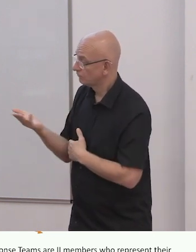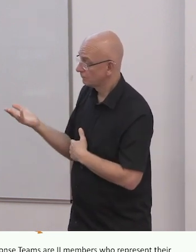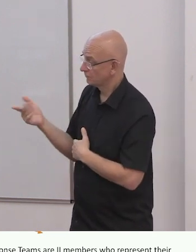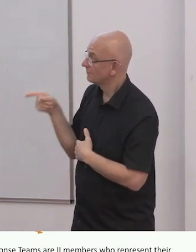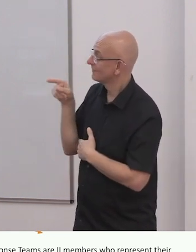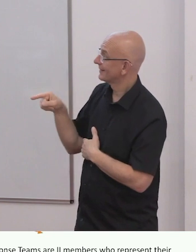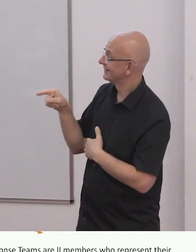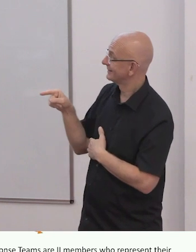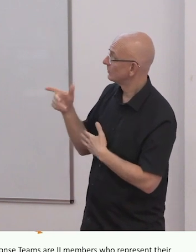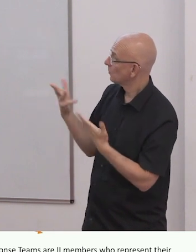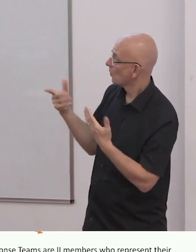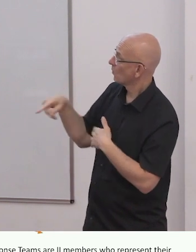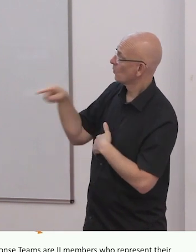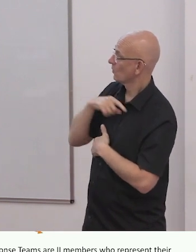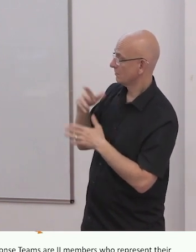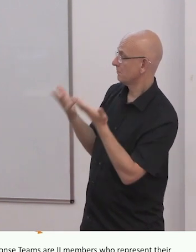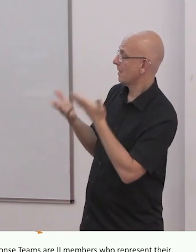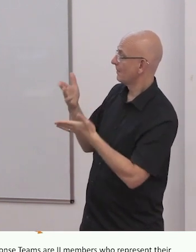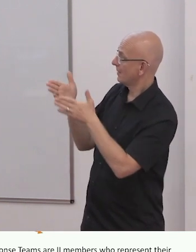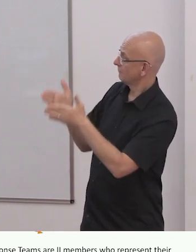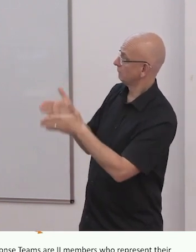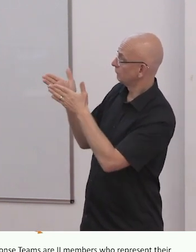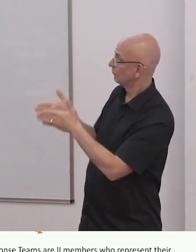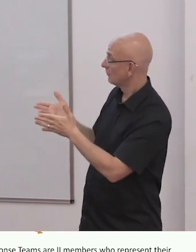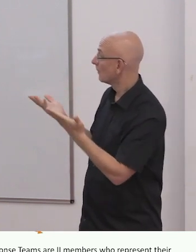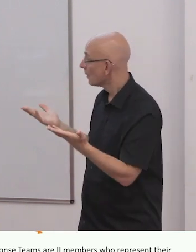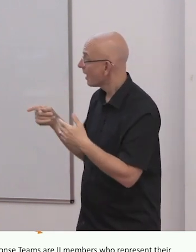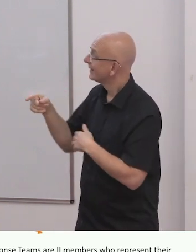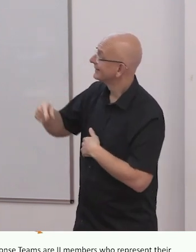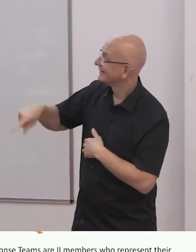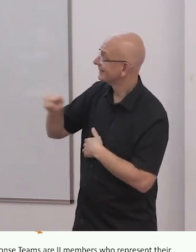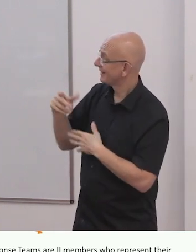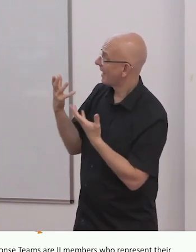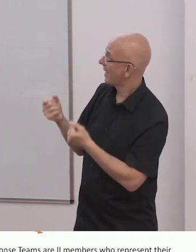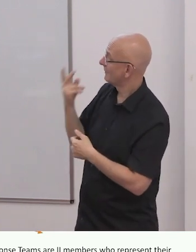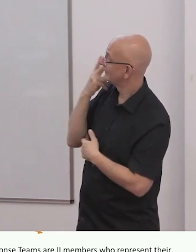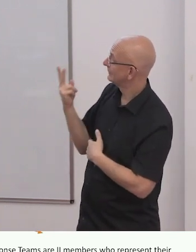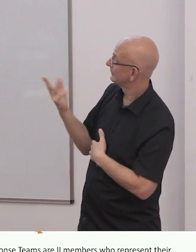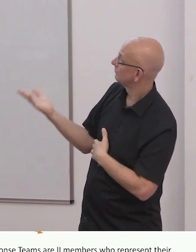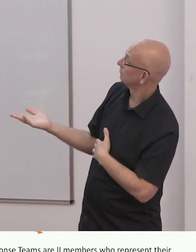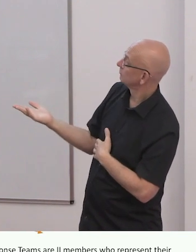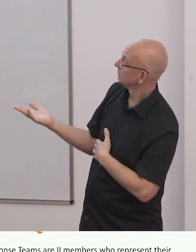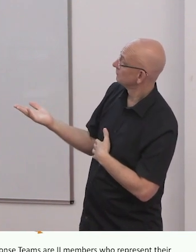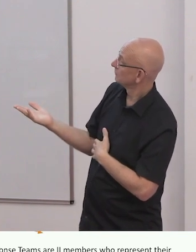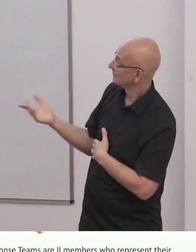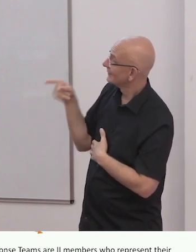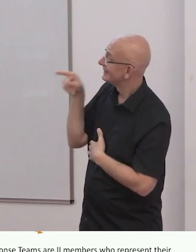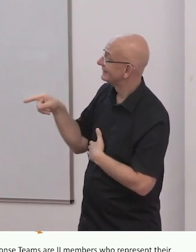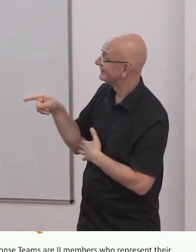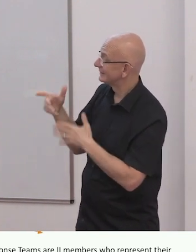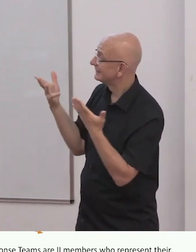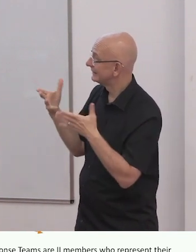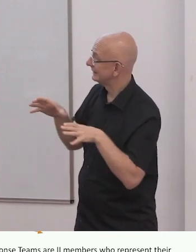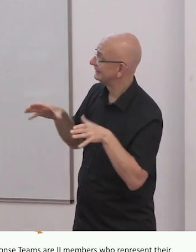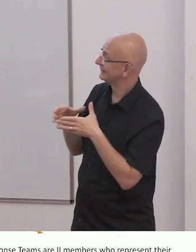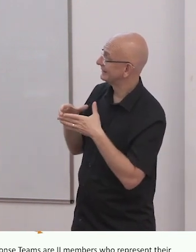We have a global team or secretariat that is formed by the co-chairs Diane Richler